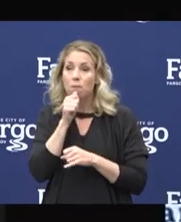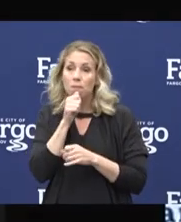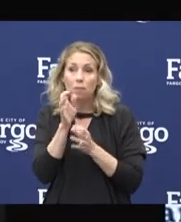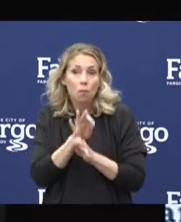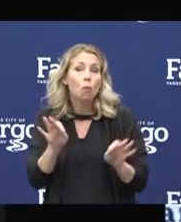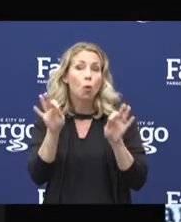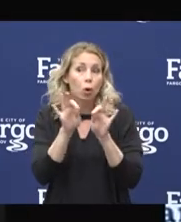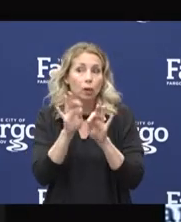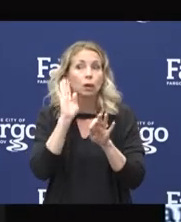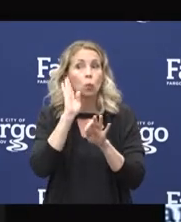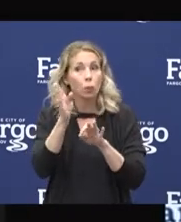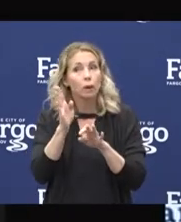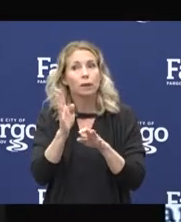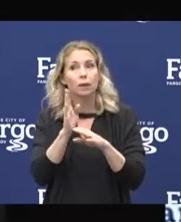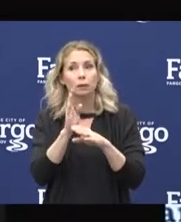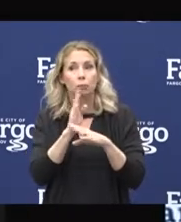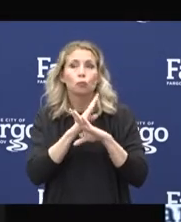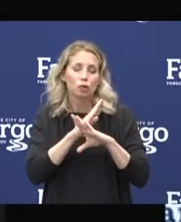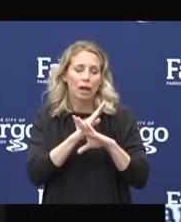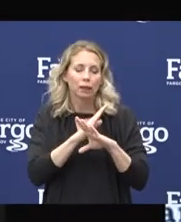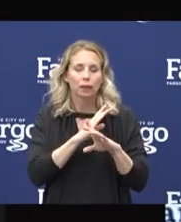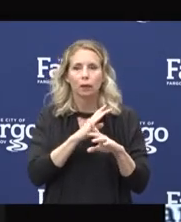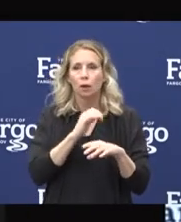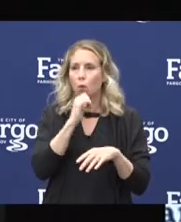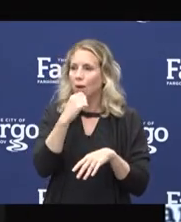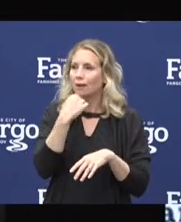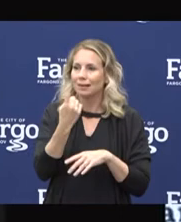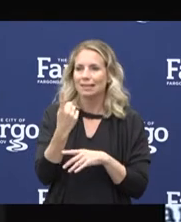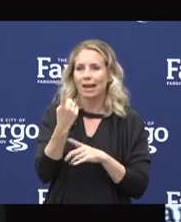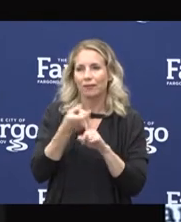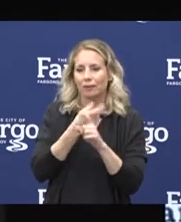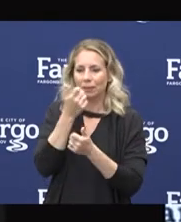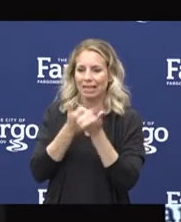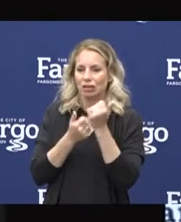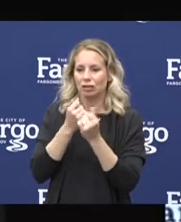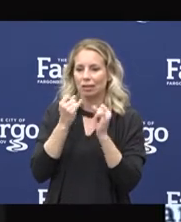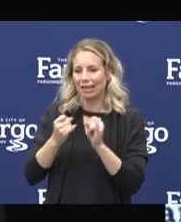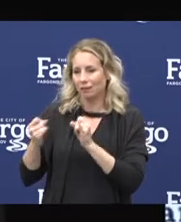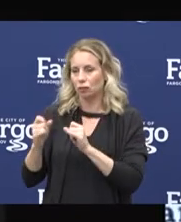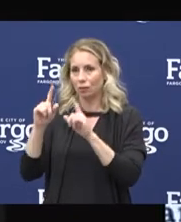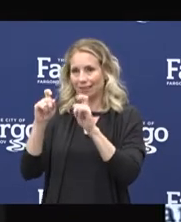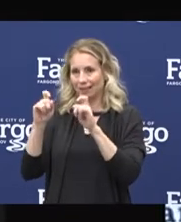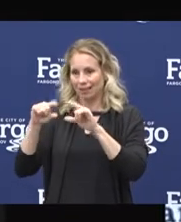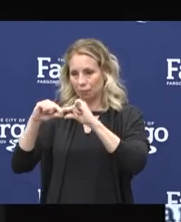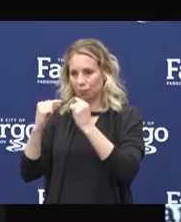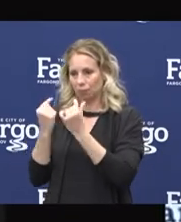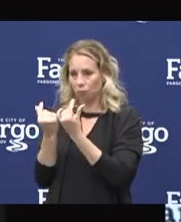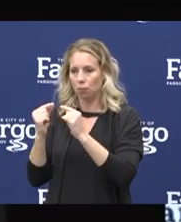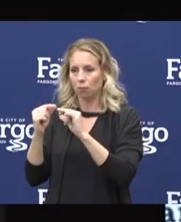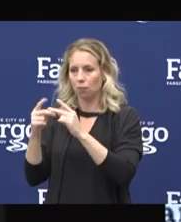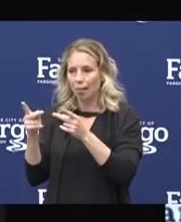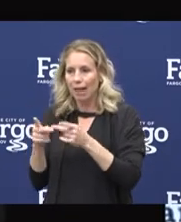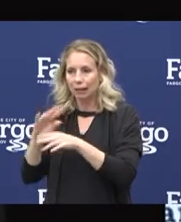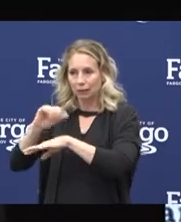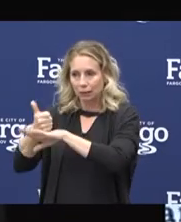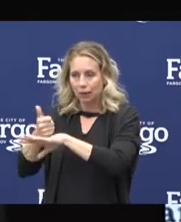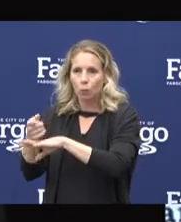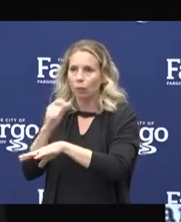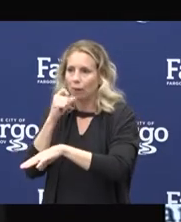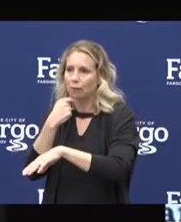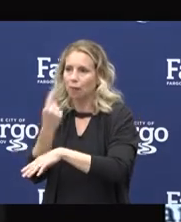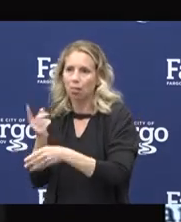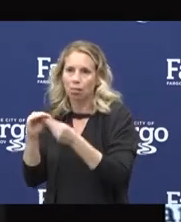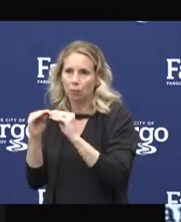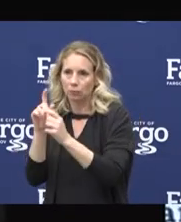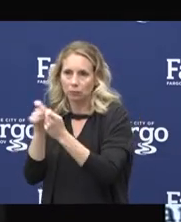We will not be announcing numbers based on individual testing sites. For the purpose of protecting public health, any information shared will